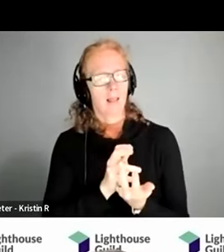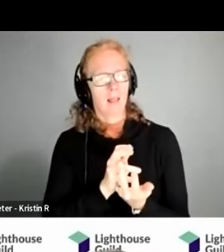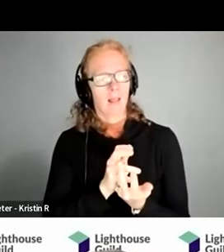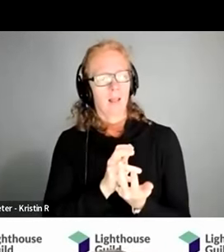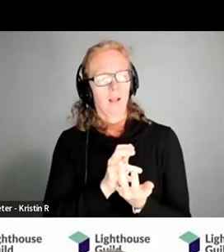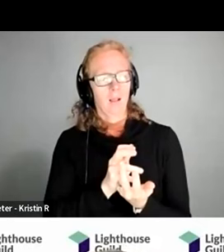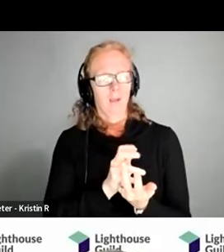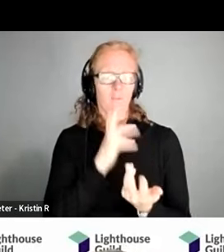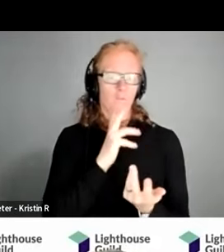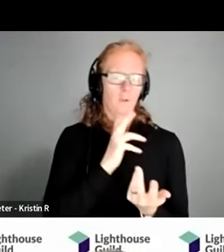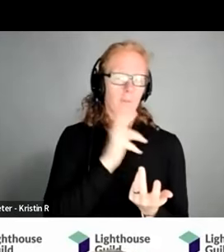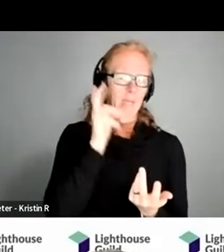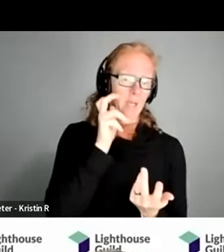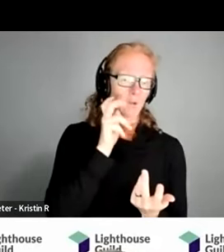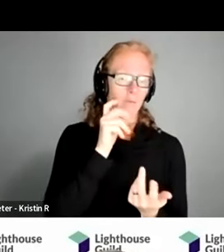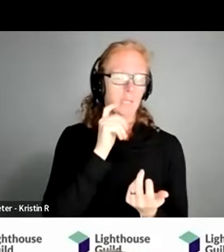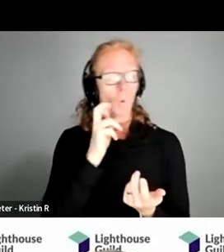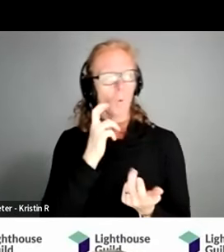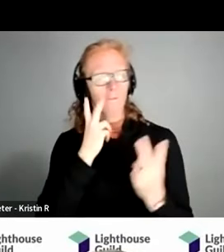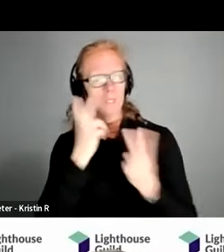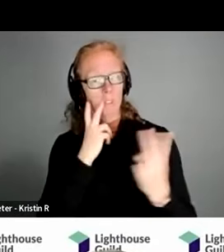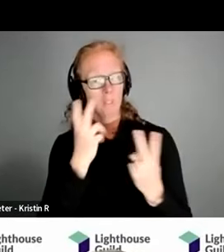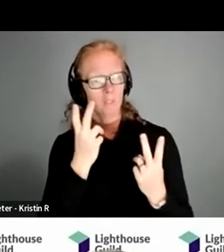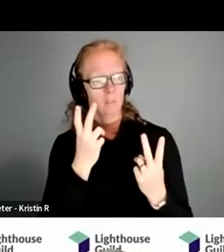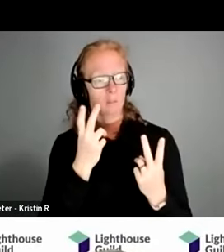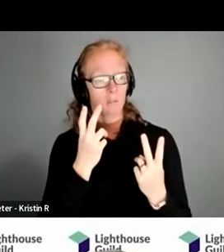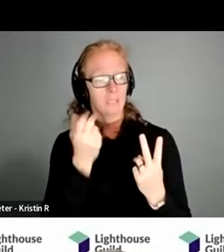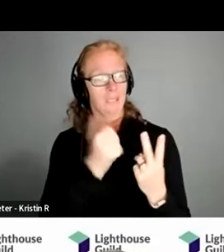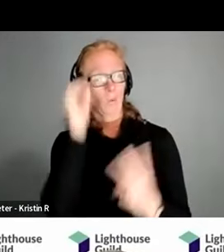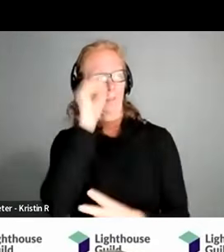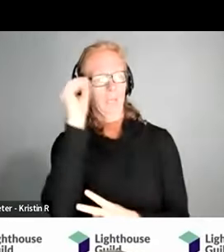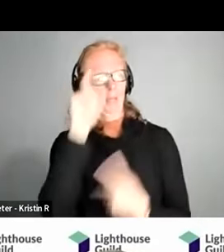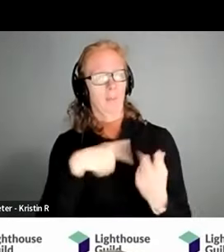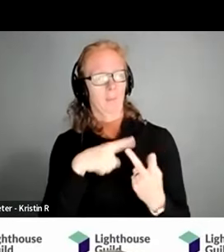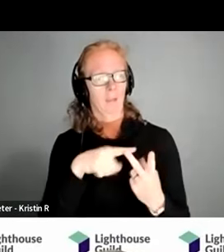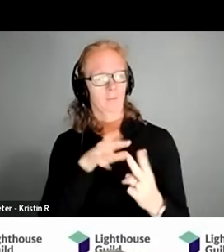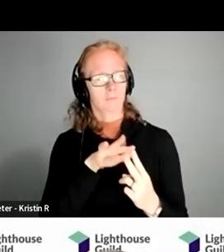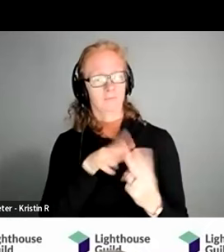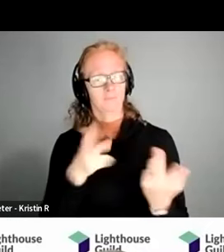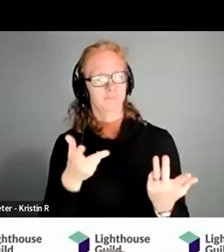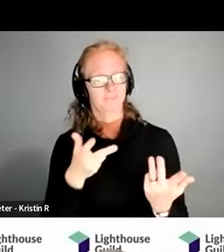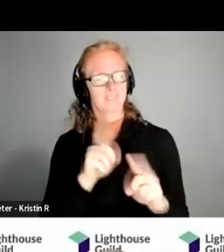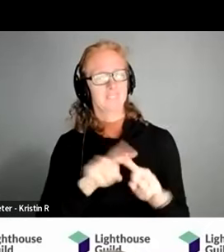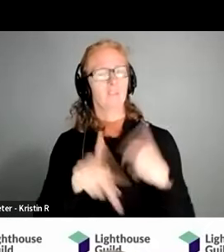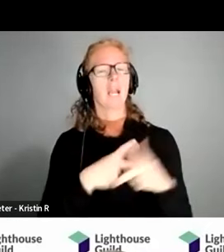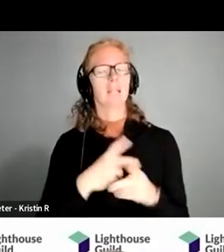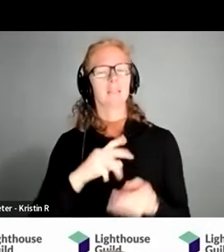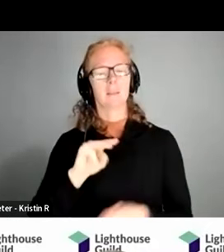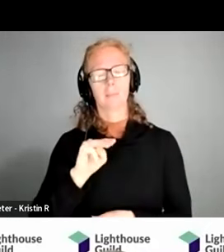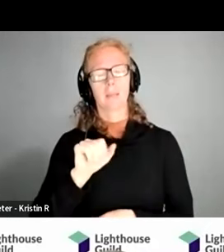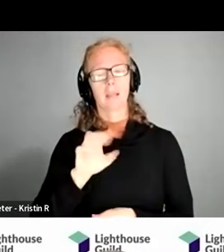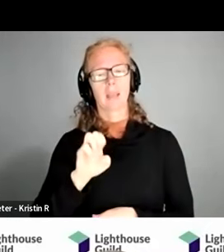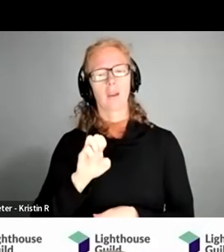from a hearing perspective or a vision perspective either have any opinions about sort of different kinds of medicare advantage